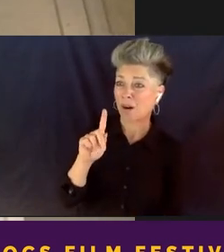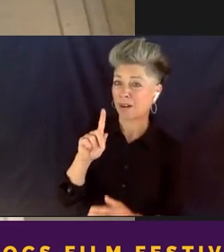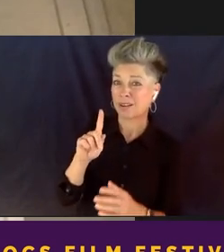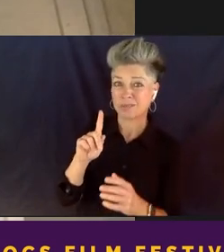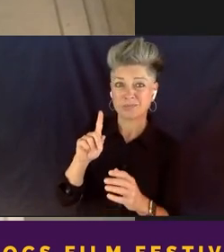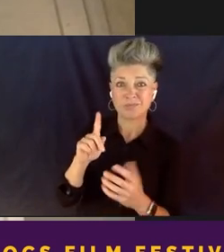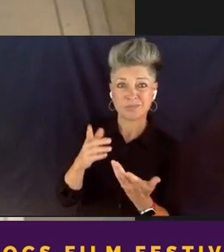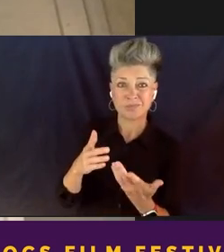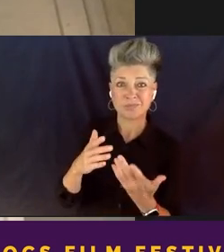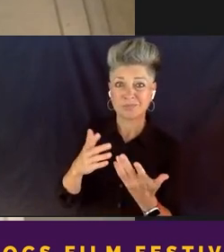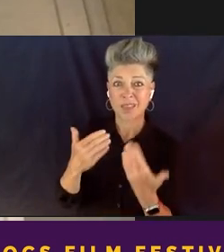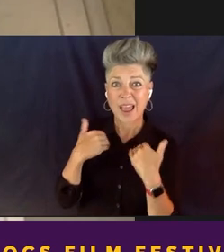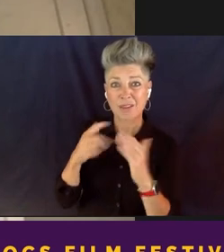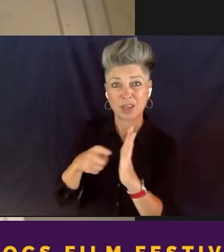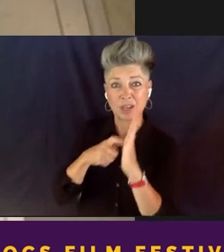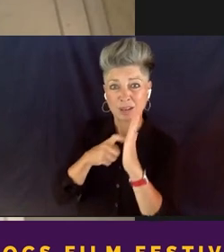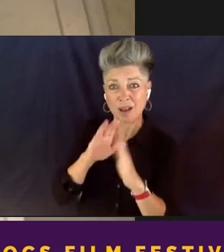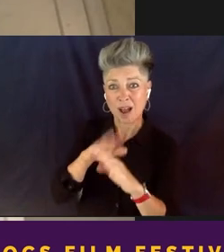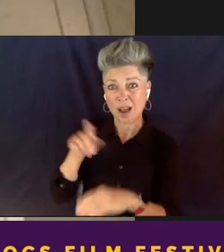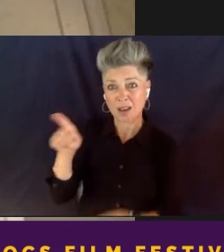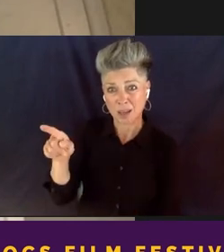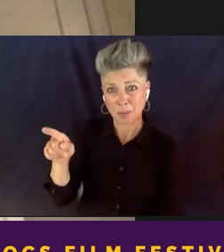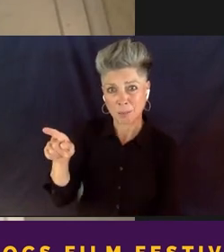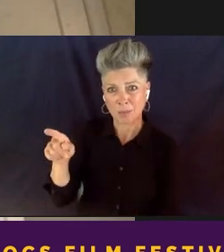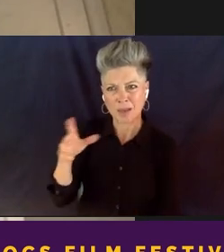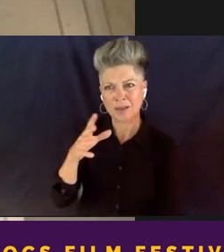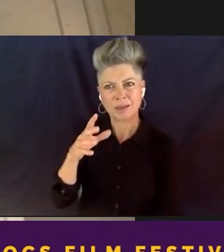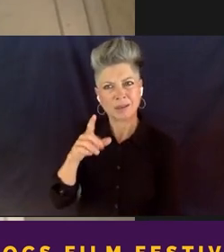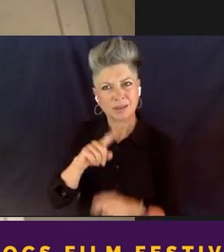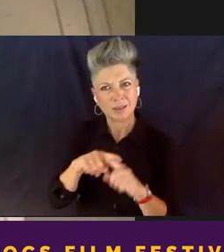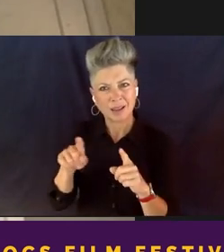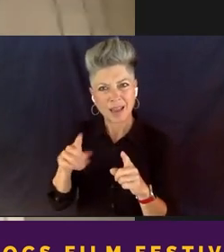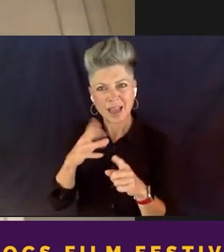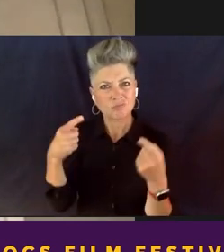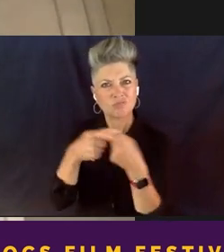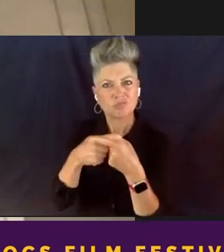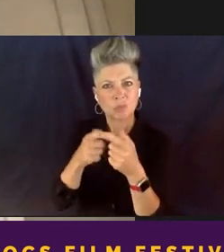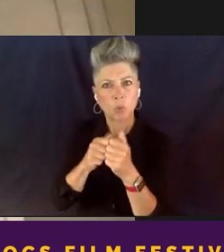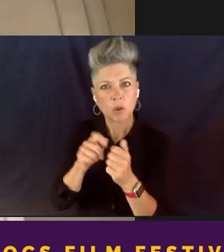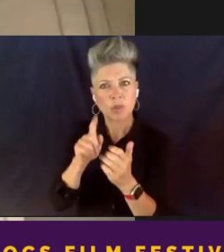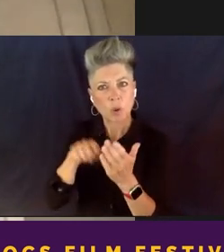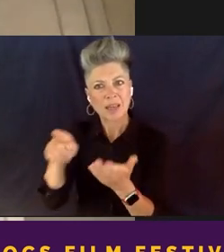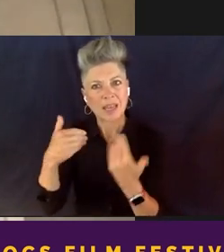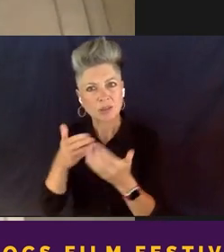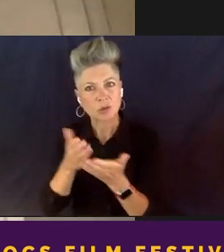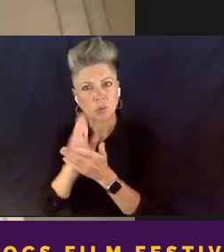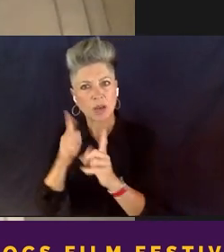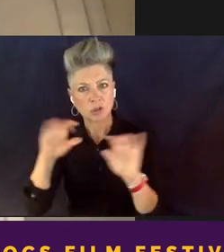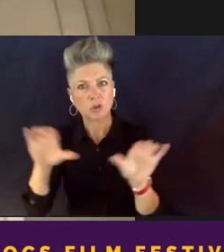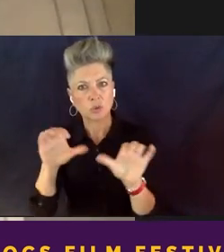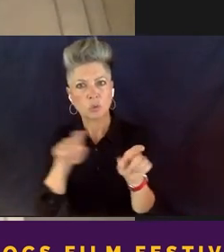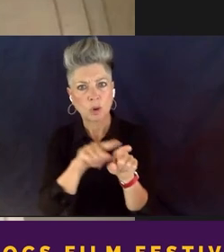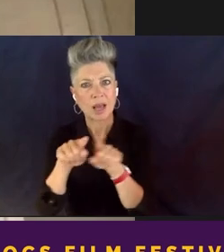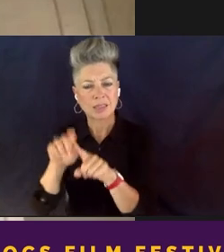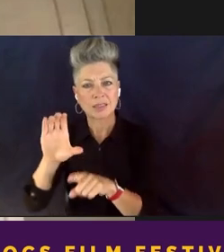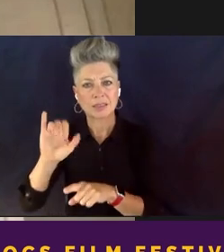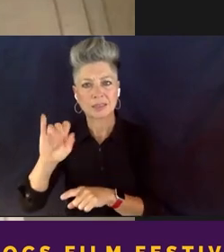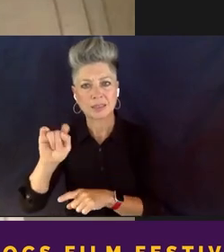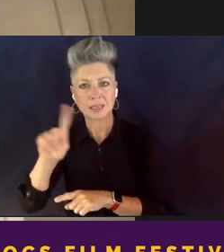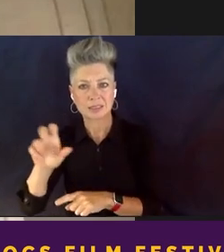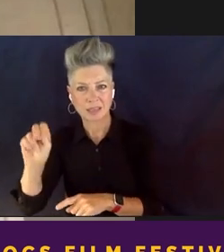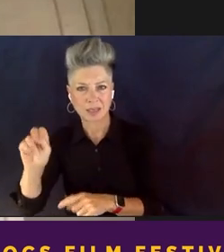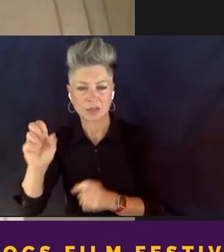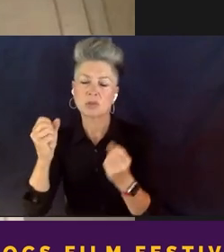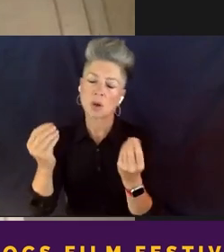him that as a civilian, he deserves to be able to be civilly engaged. So just in order to highlight that and